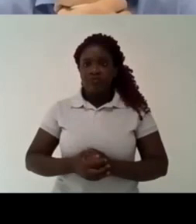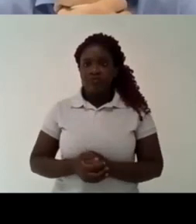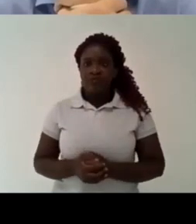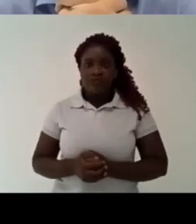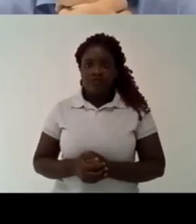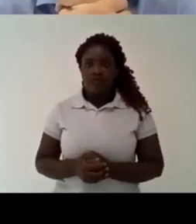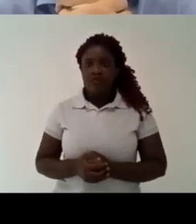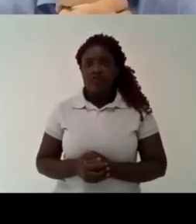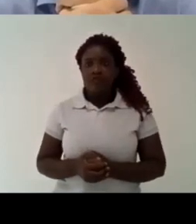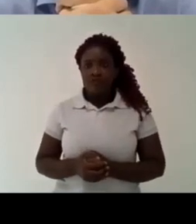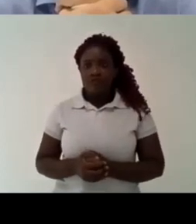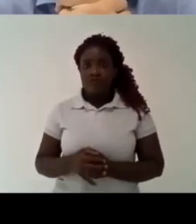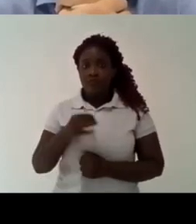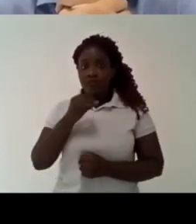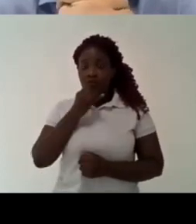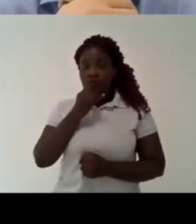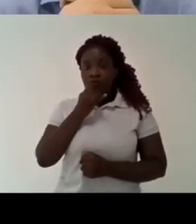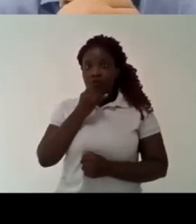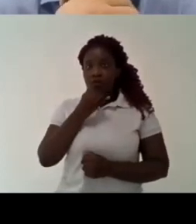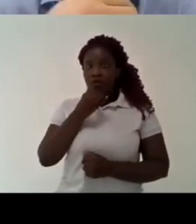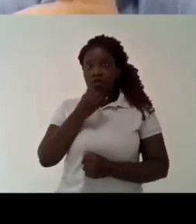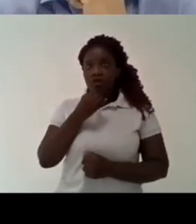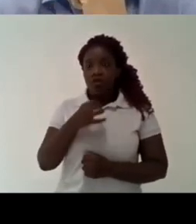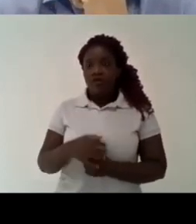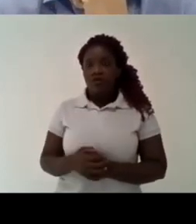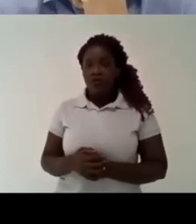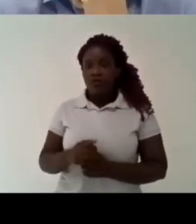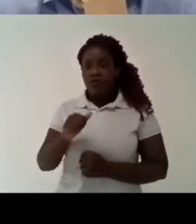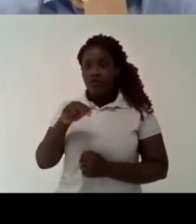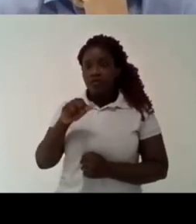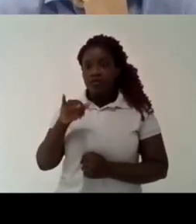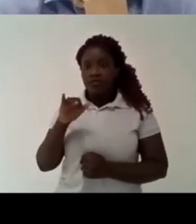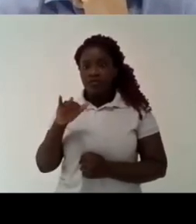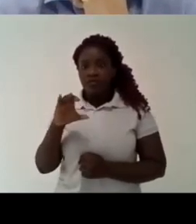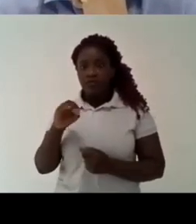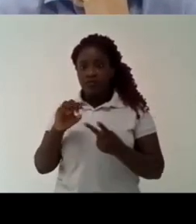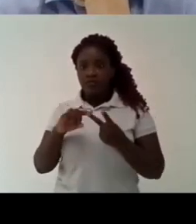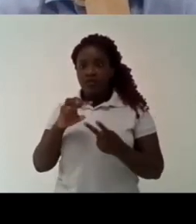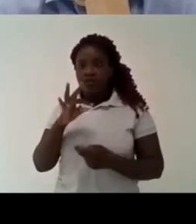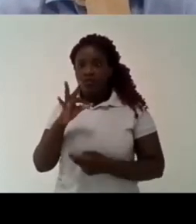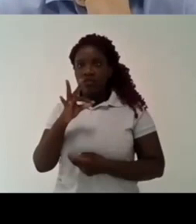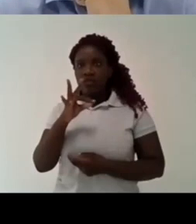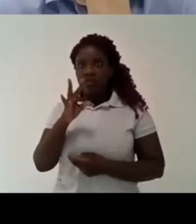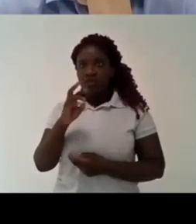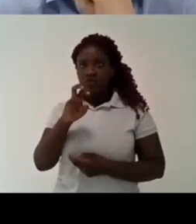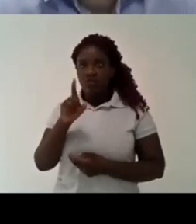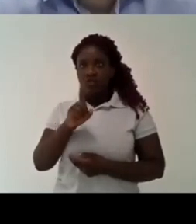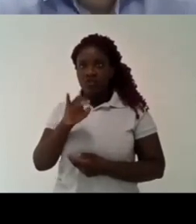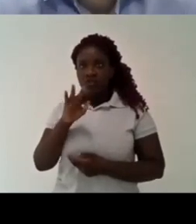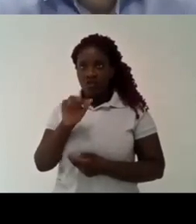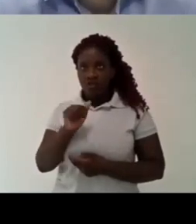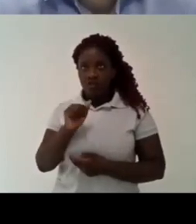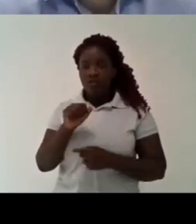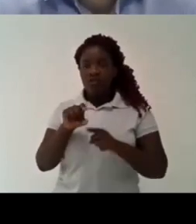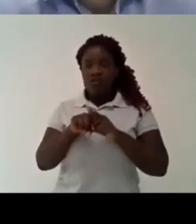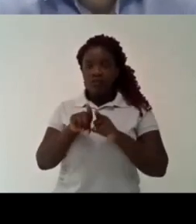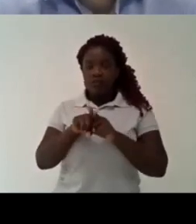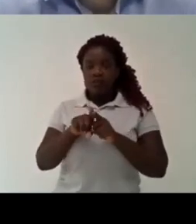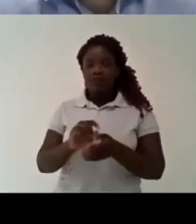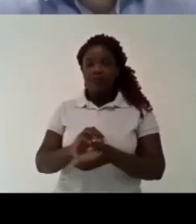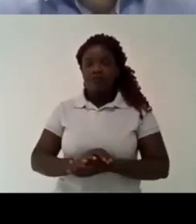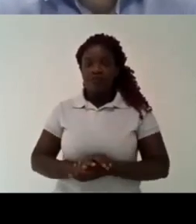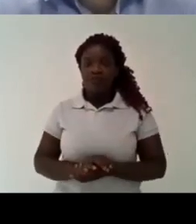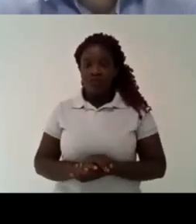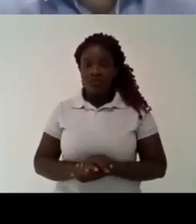a very difficult situation for everybody so last year we created uh the national